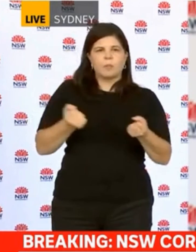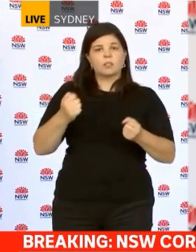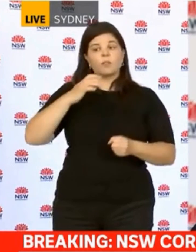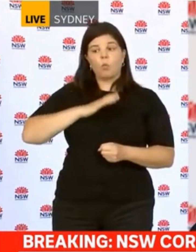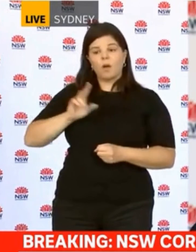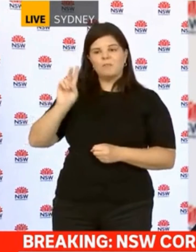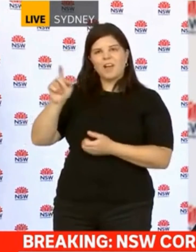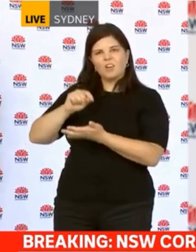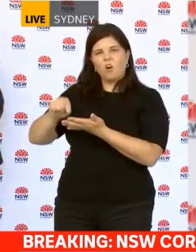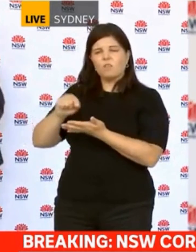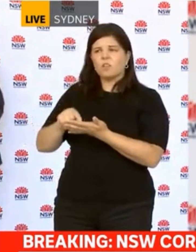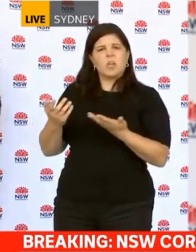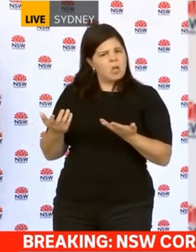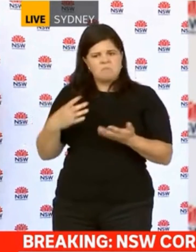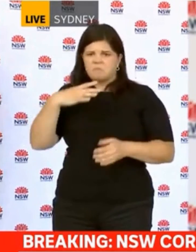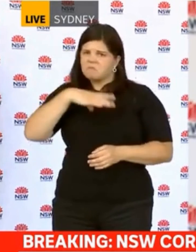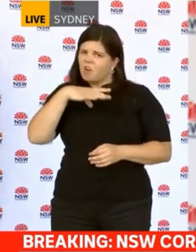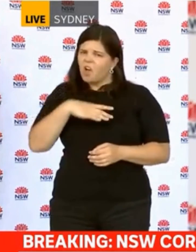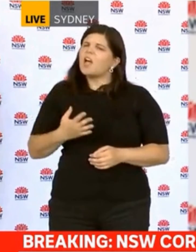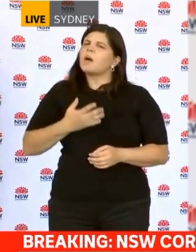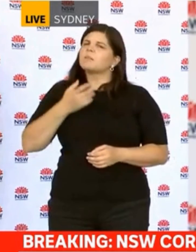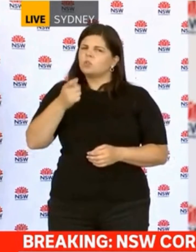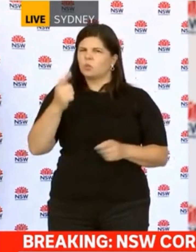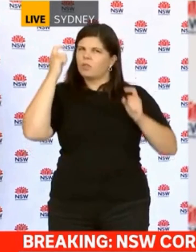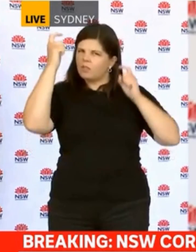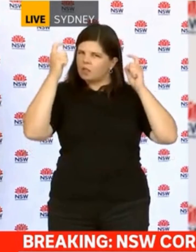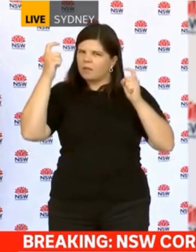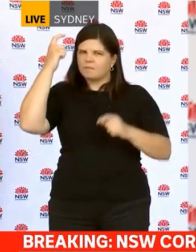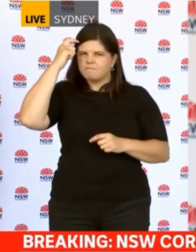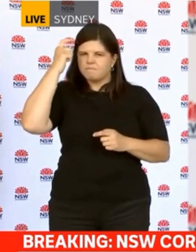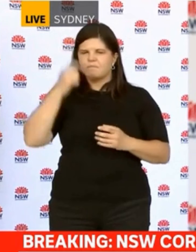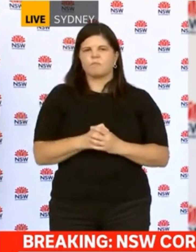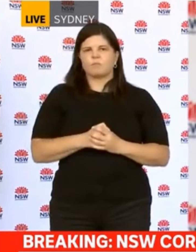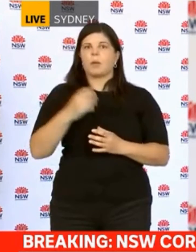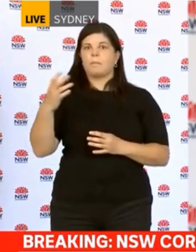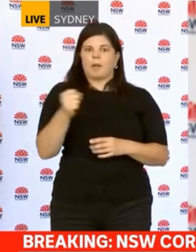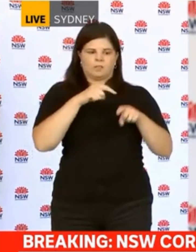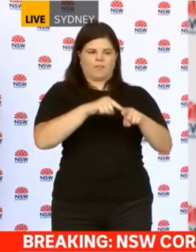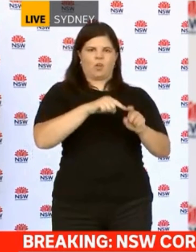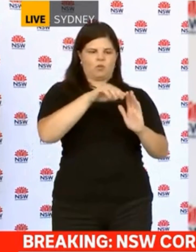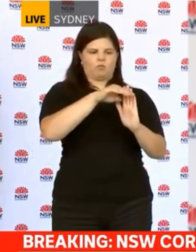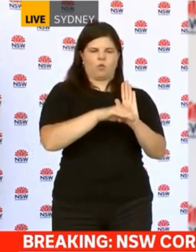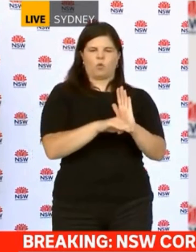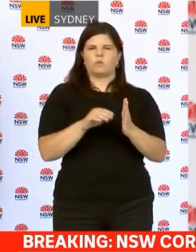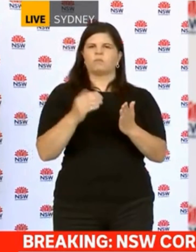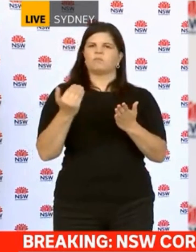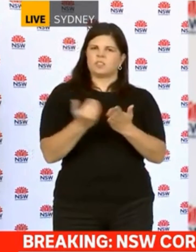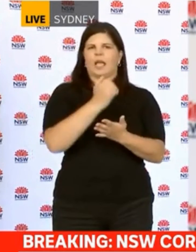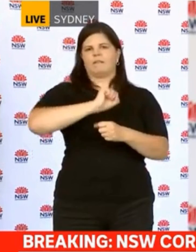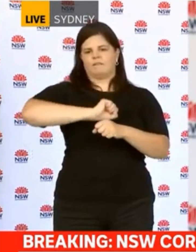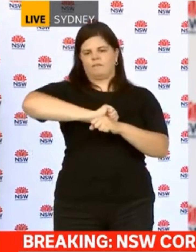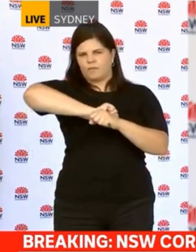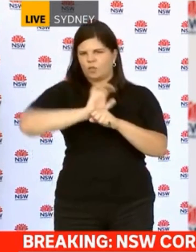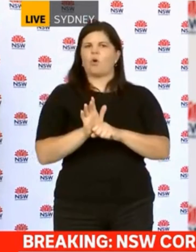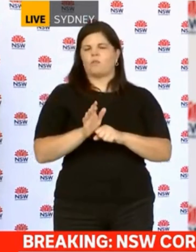want to do, if that's what their business wants to do, if that's what their organisation wants to do. So long as you're COVID-safe, you should feel free to